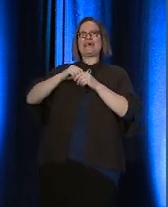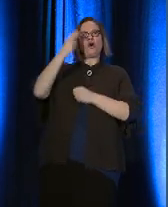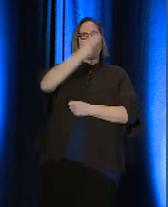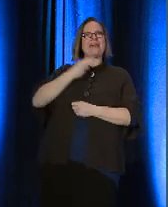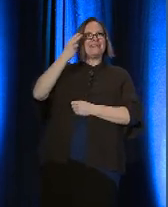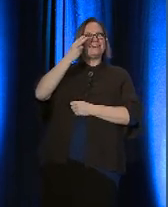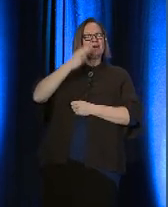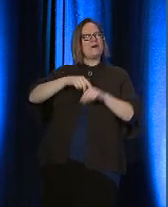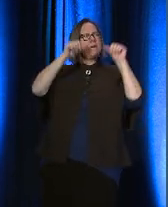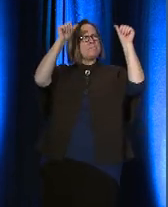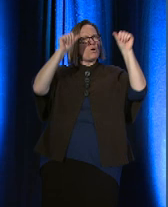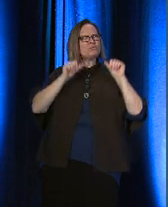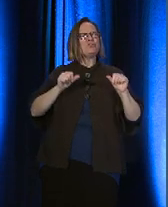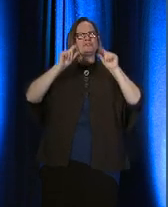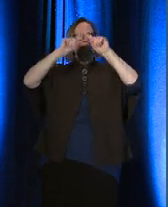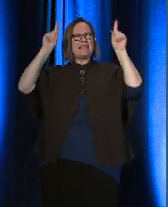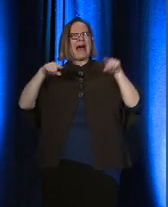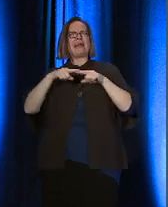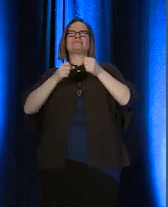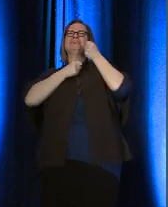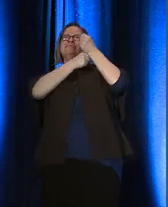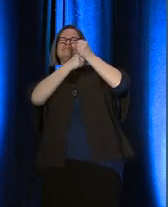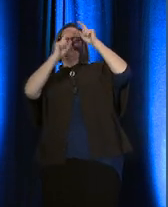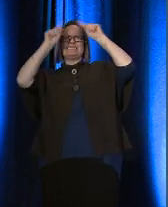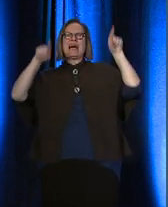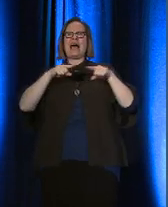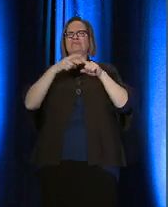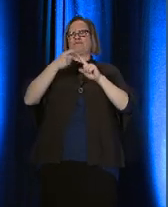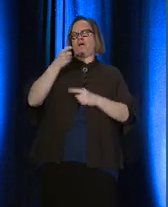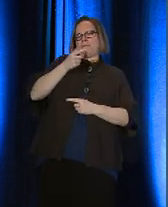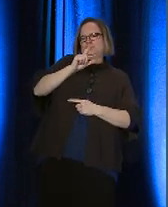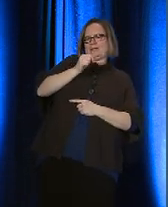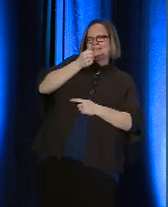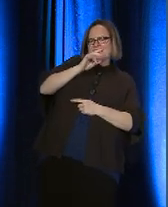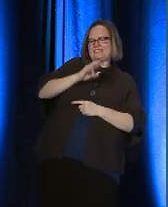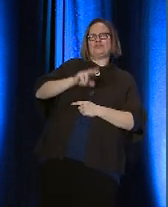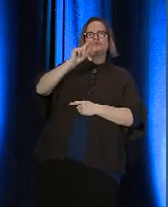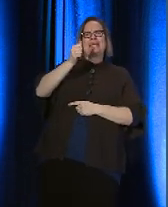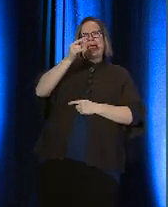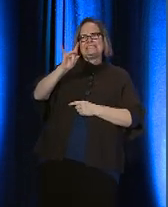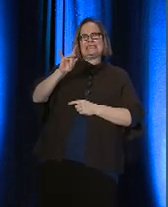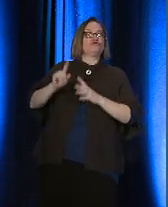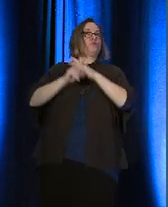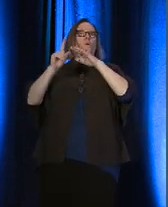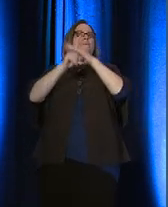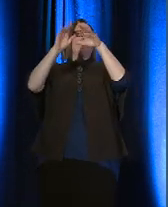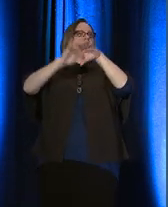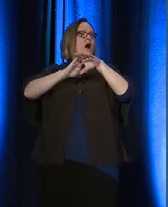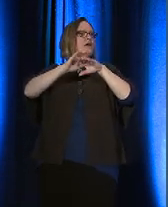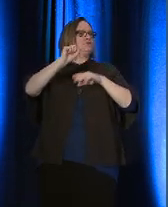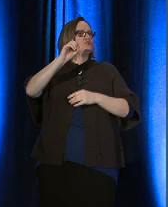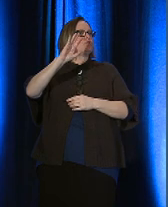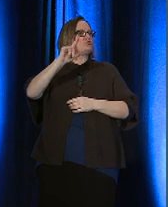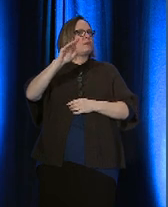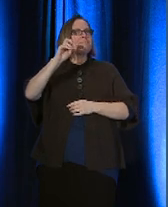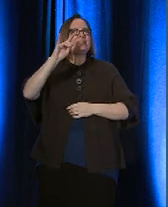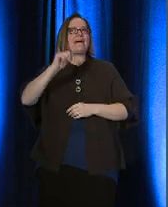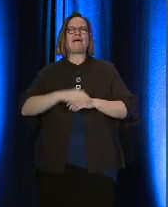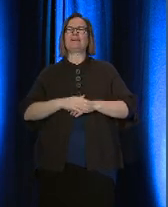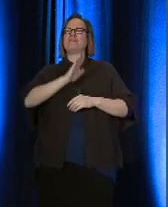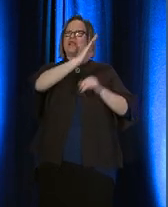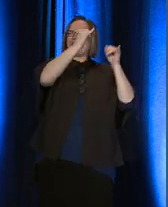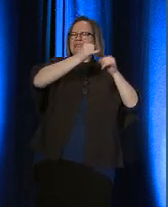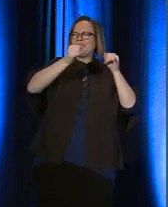plaques, and signs from the marches in 2017 and 2018 show up on social media. Their individual and collective